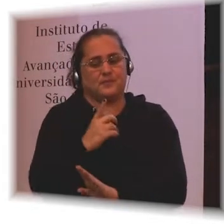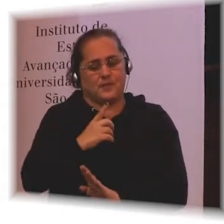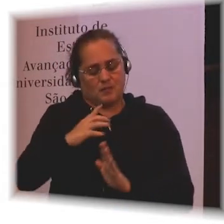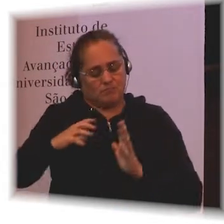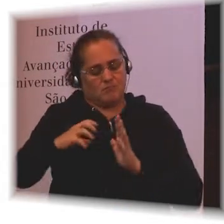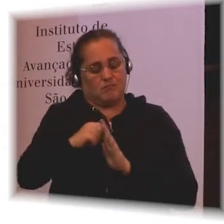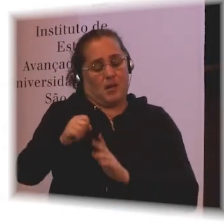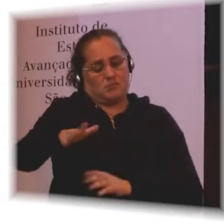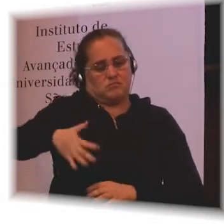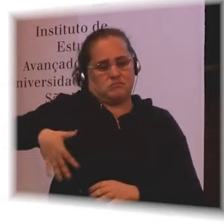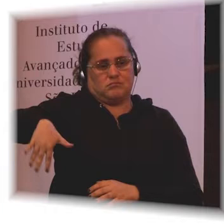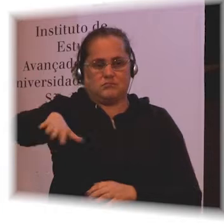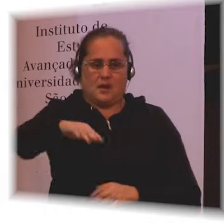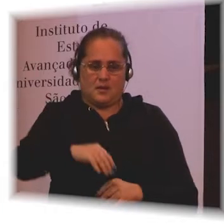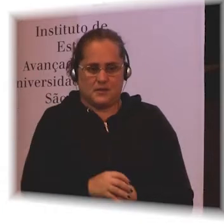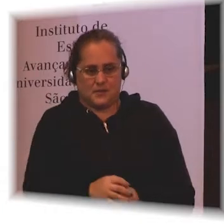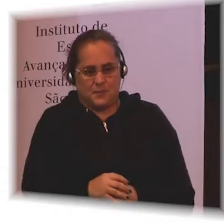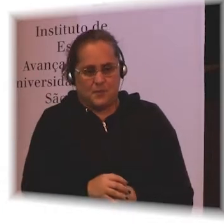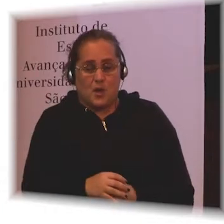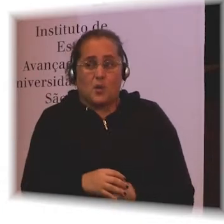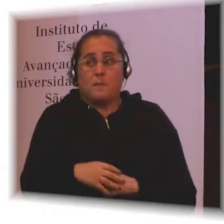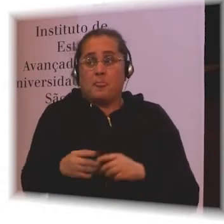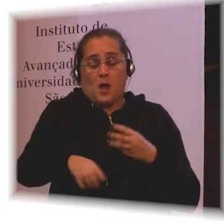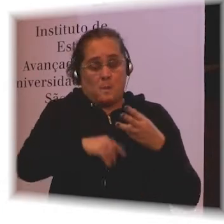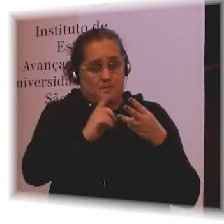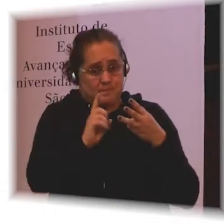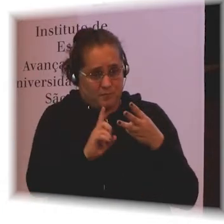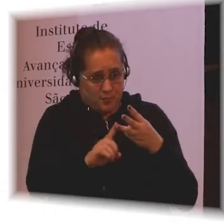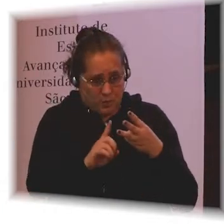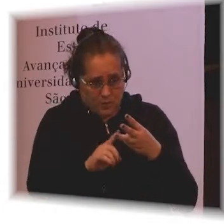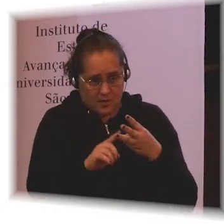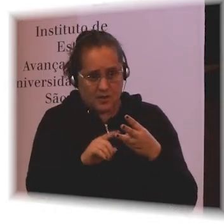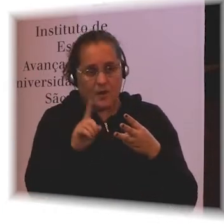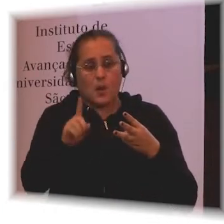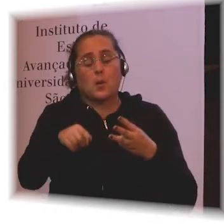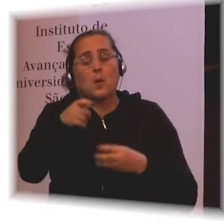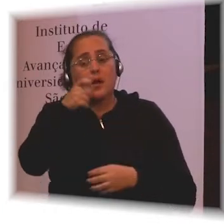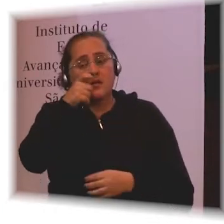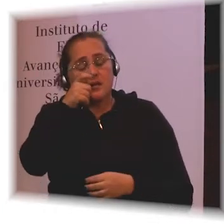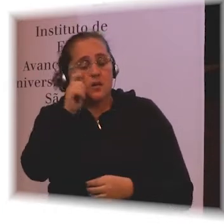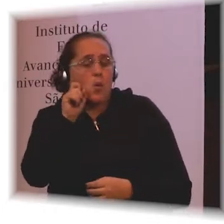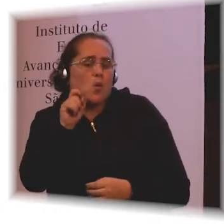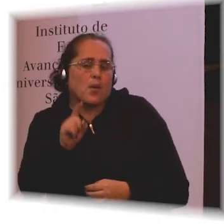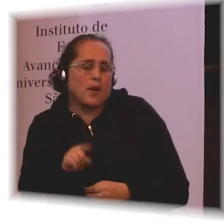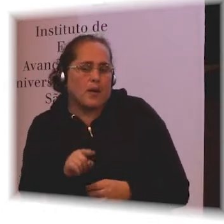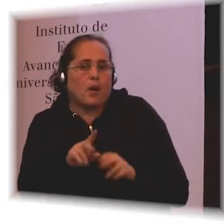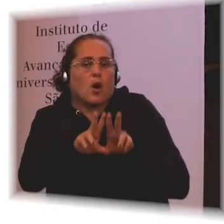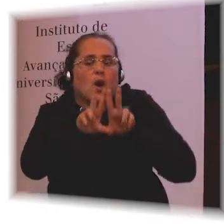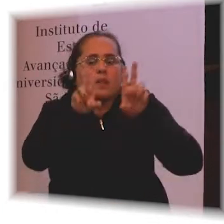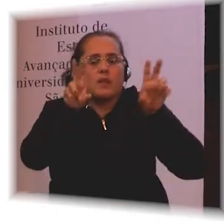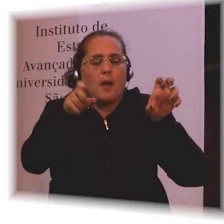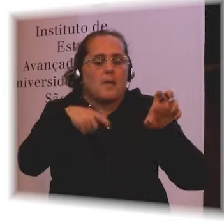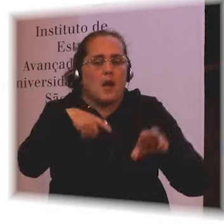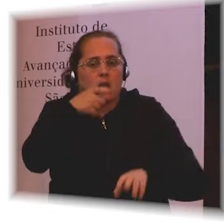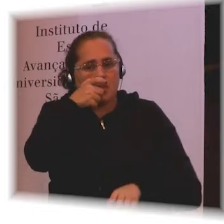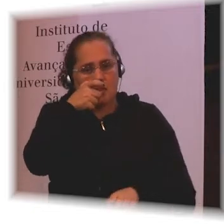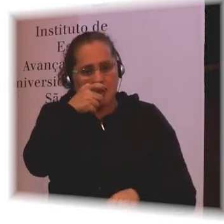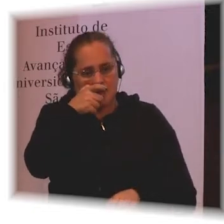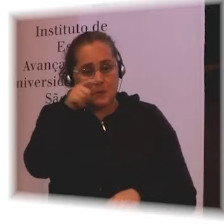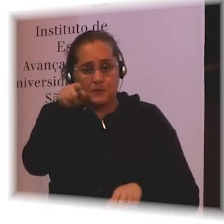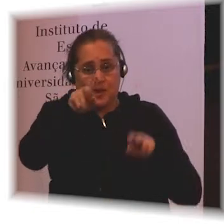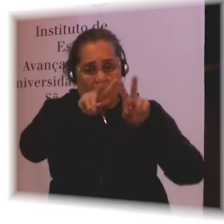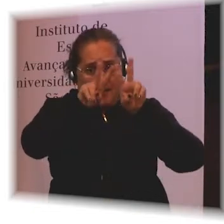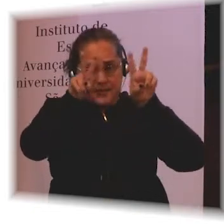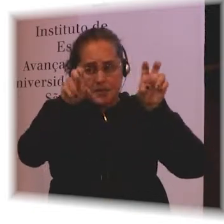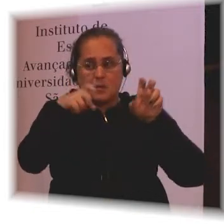So the third reason why we might be interested in working on disabilities is because of this wide impact. On school, labour market, social